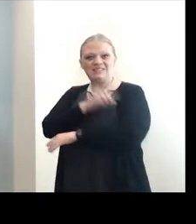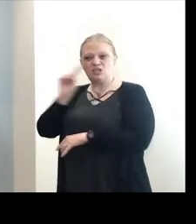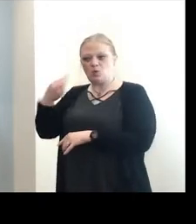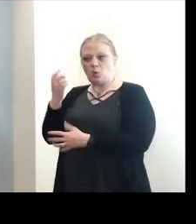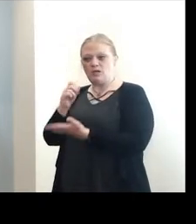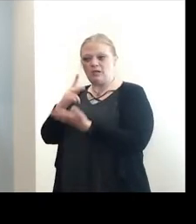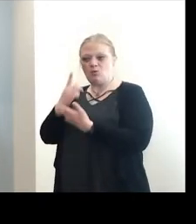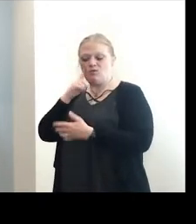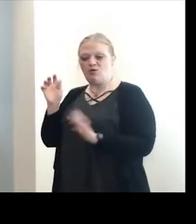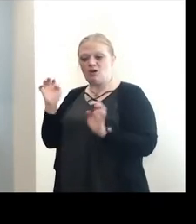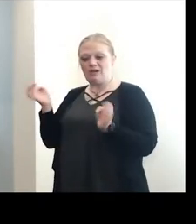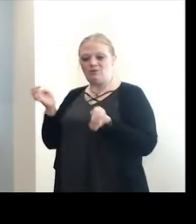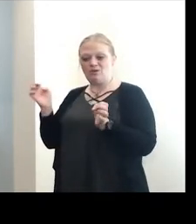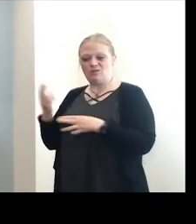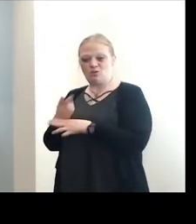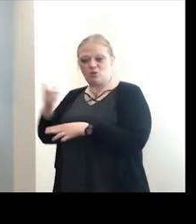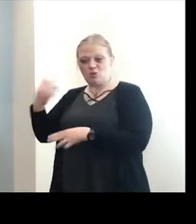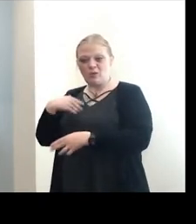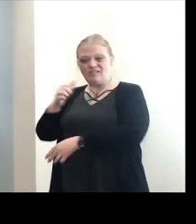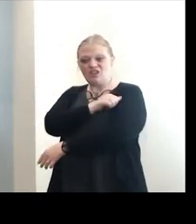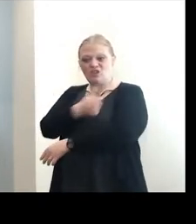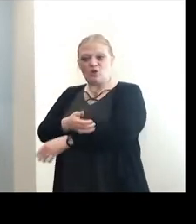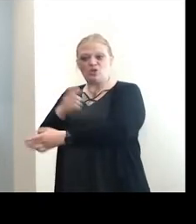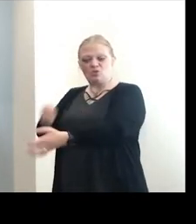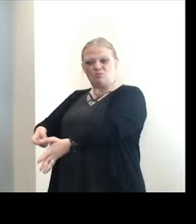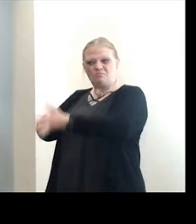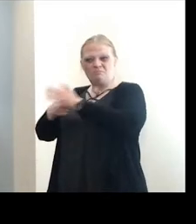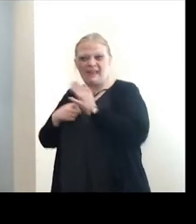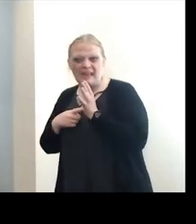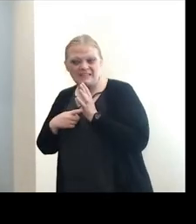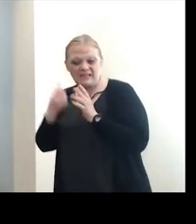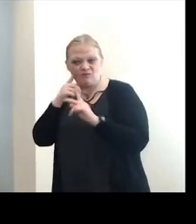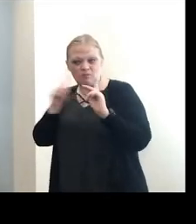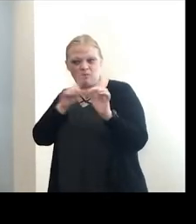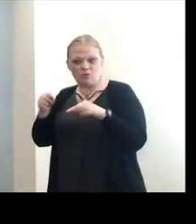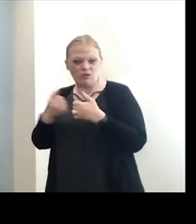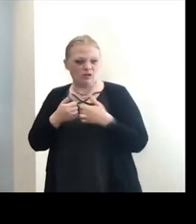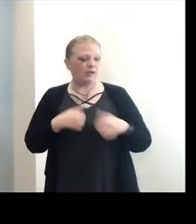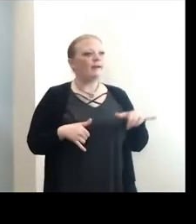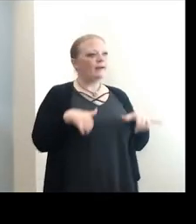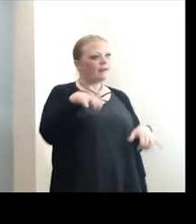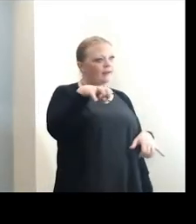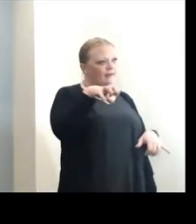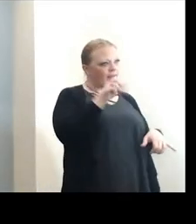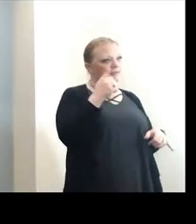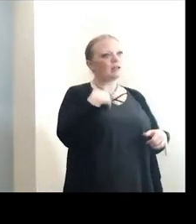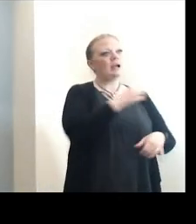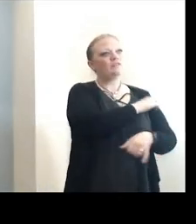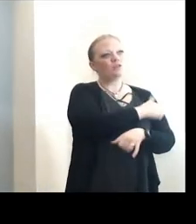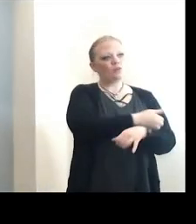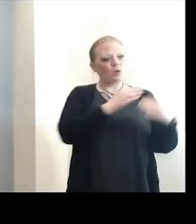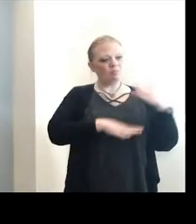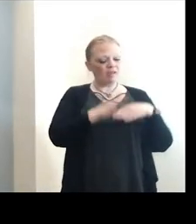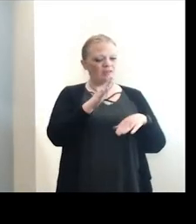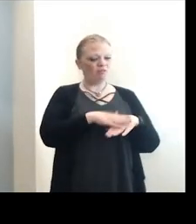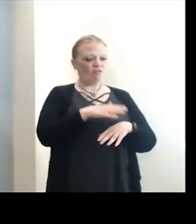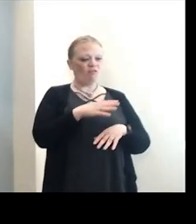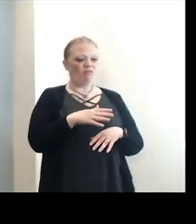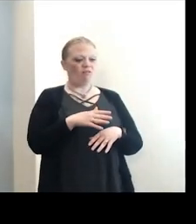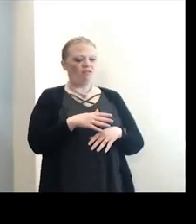do you have the authority to mandate it for fans going to games? Yes, I have the authority based on the powers